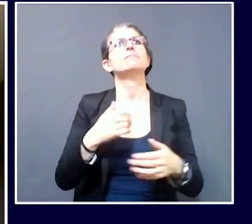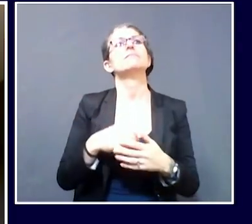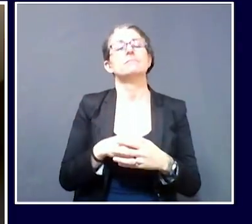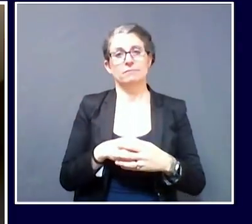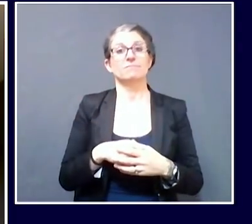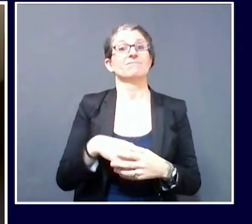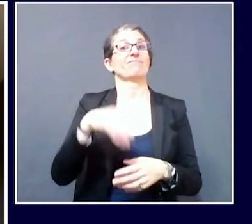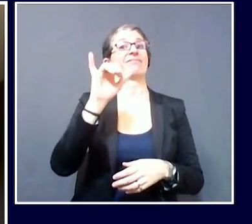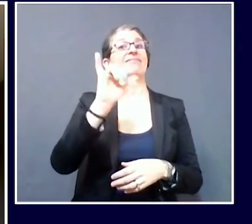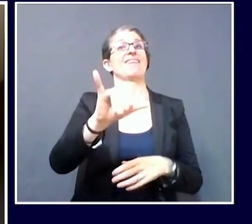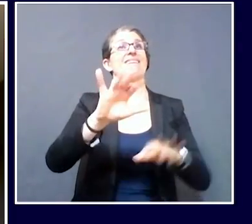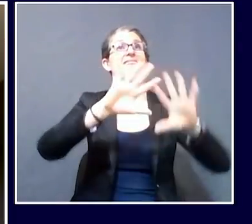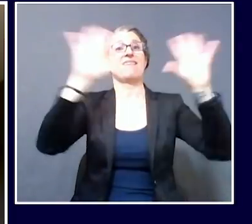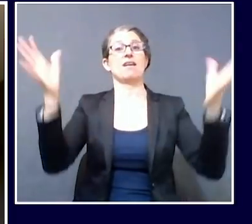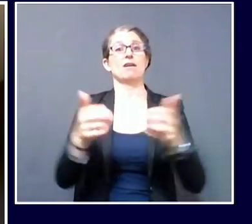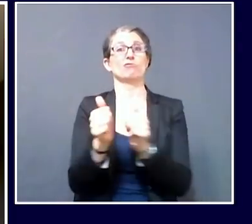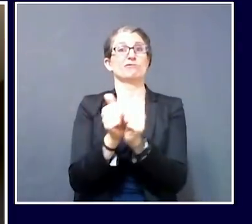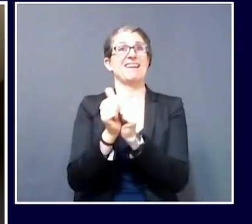individual and customized.